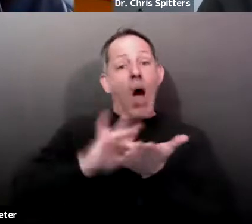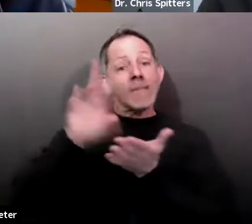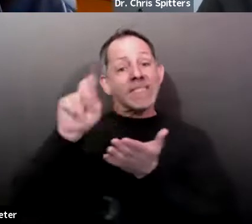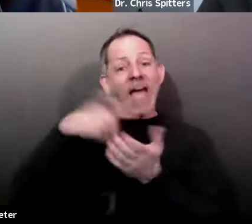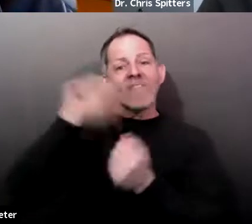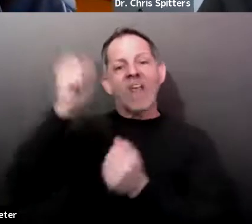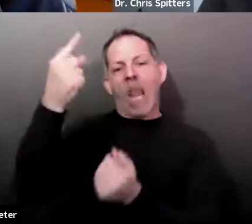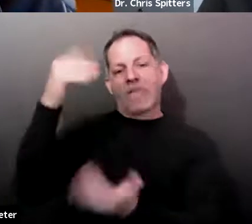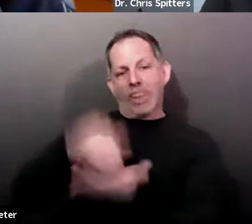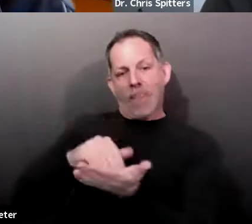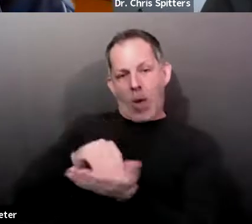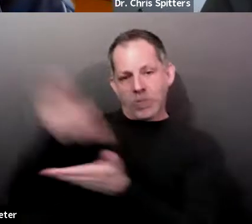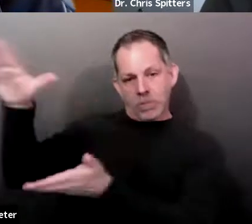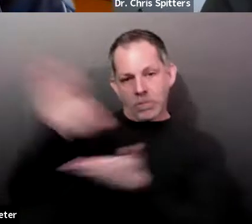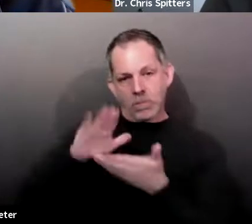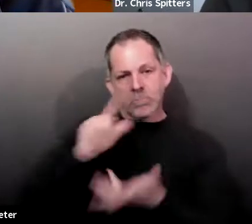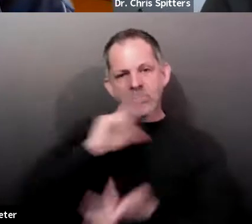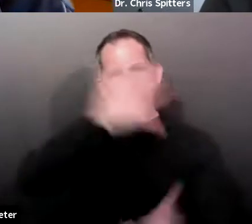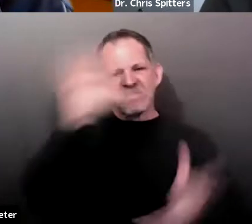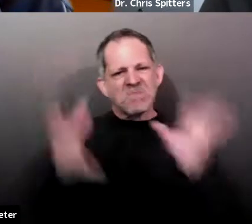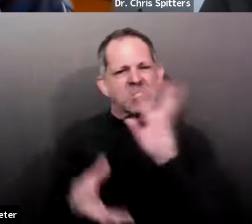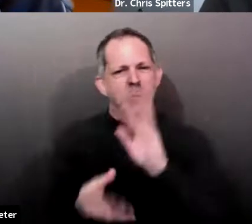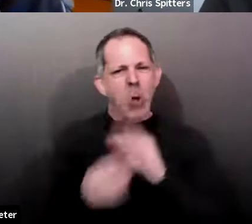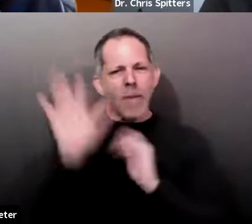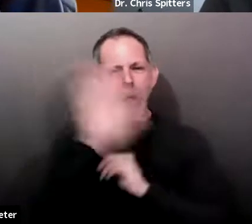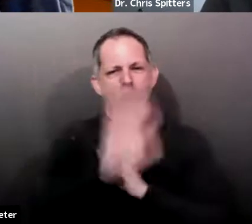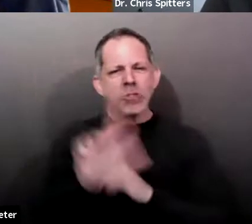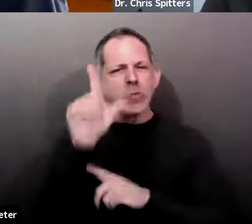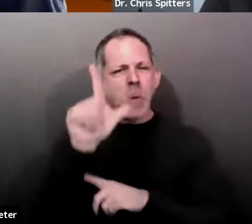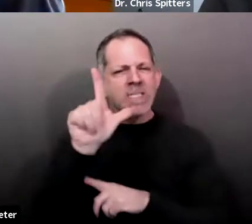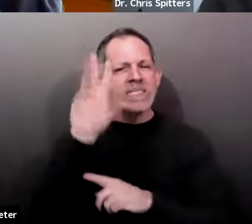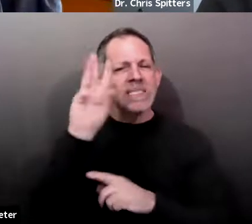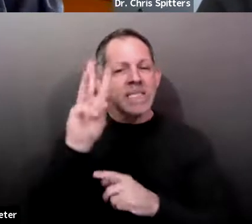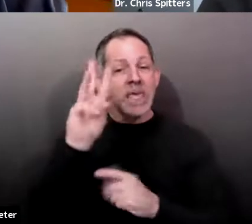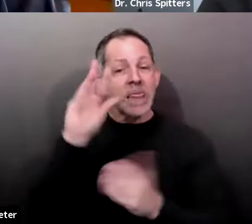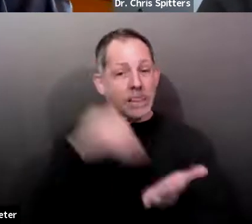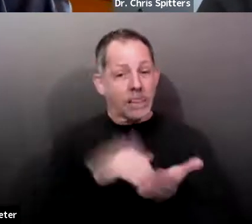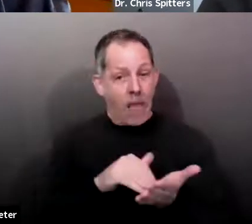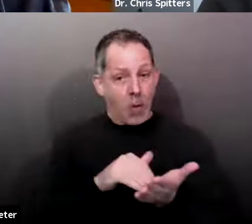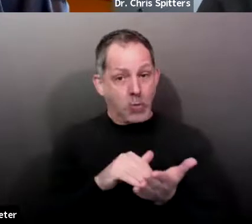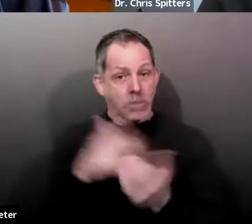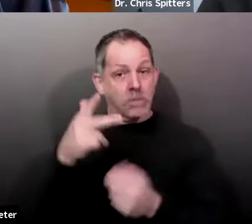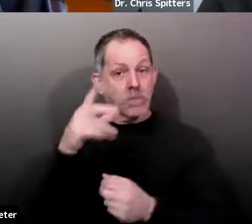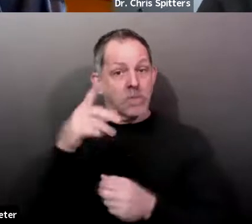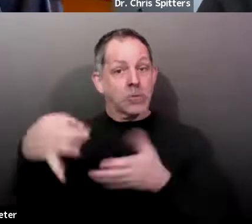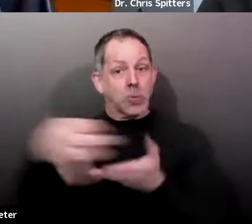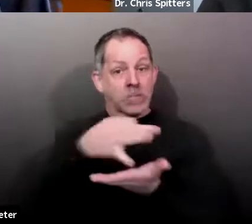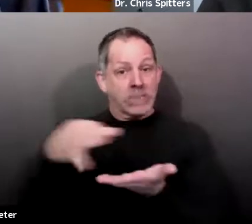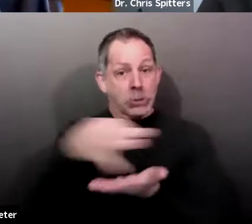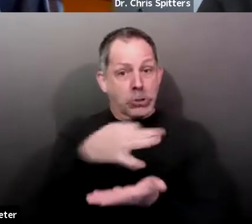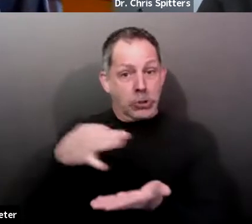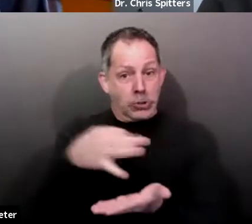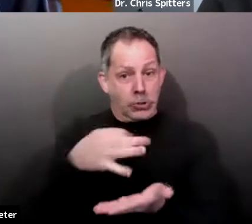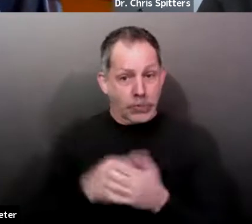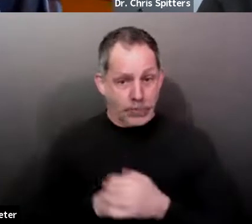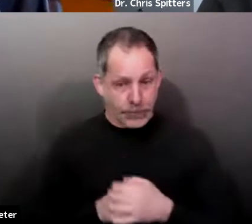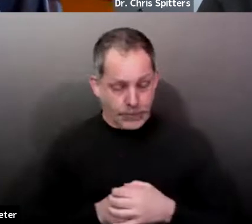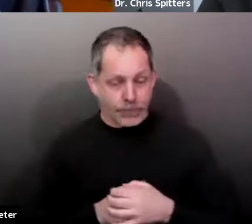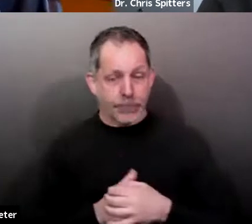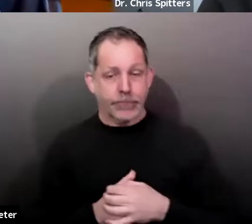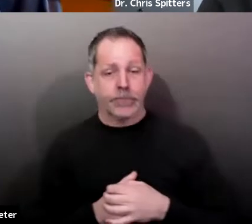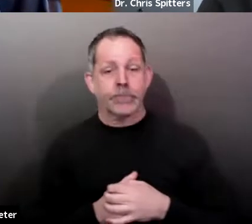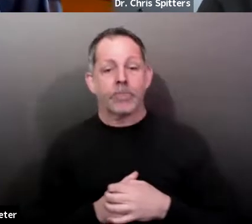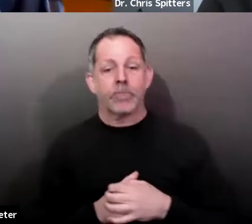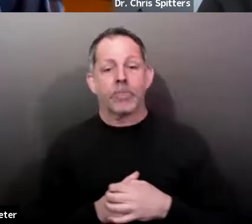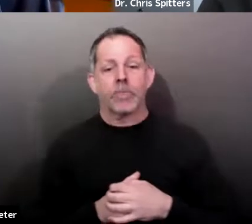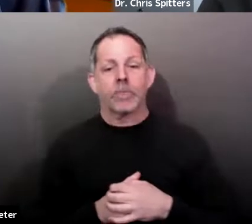26,000 doses. Okay. Um, how are the county's equity measures going and